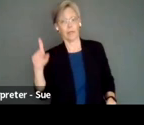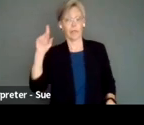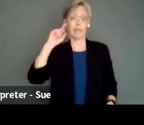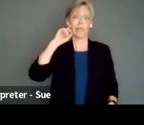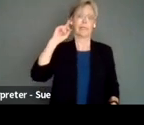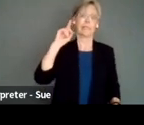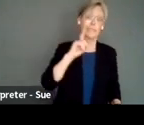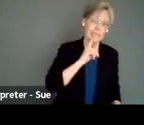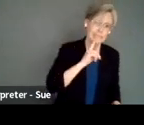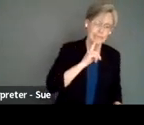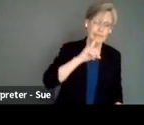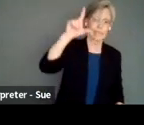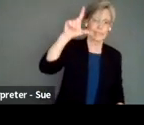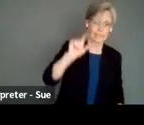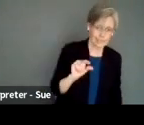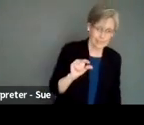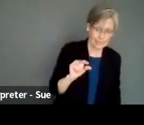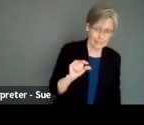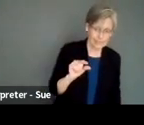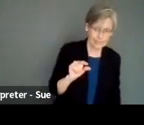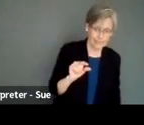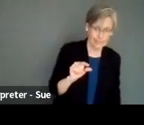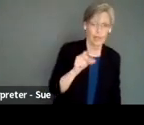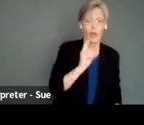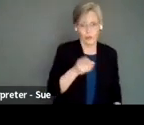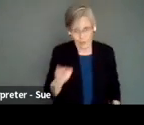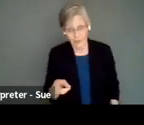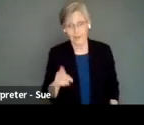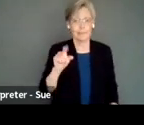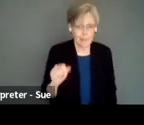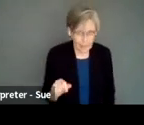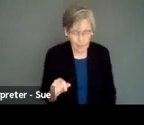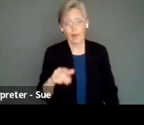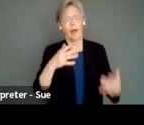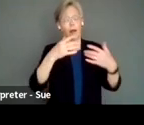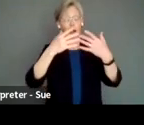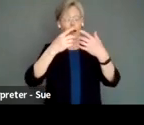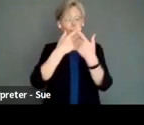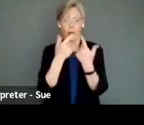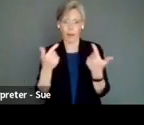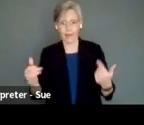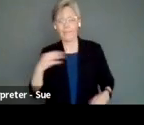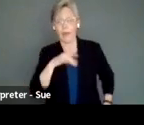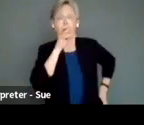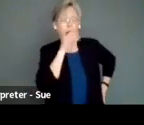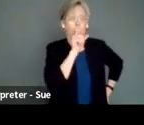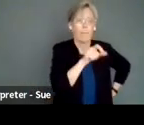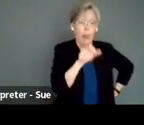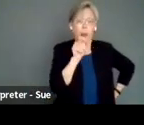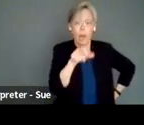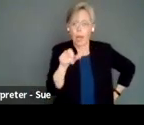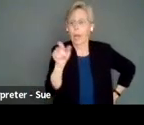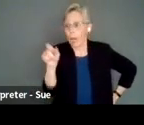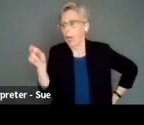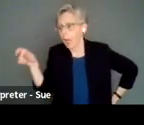small d deaf, big d deaf, hard of hearing, disabled, and so on. And if I had to say that out loud every time, we'd be here